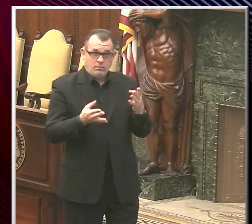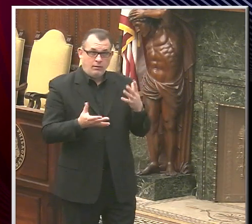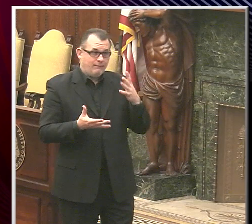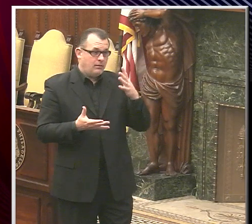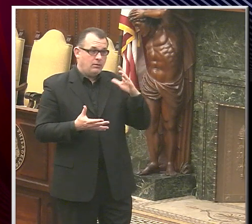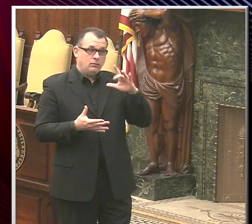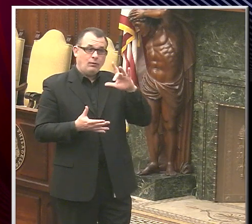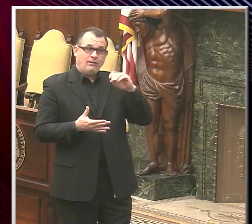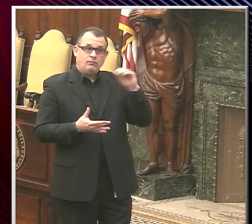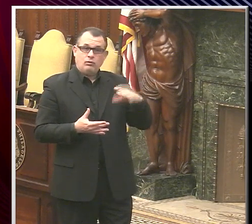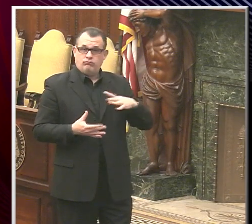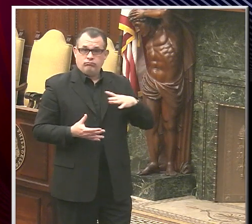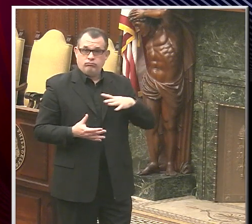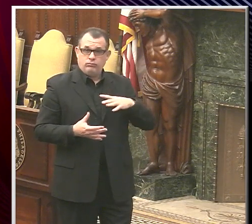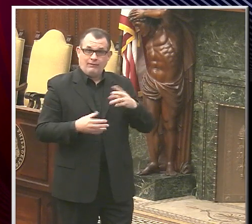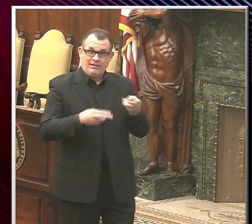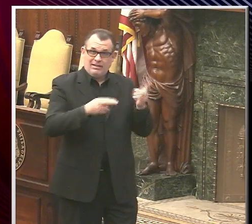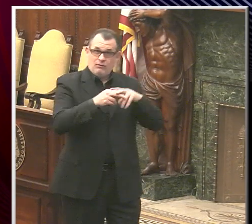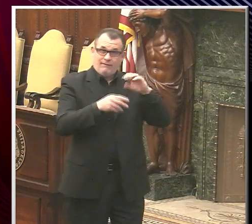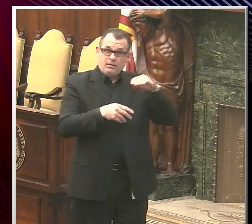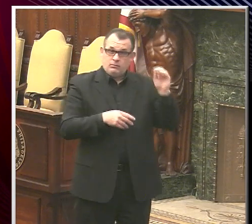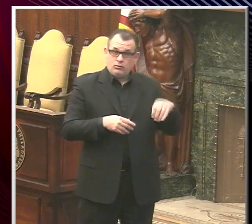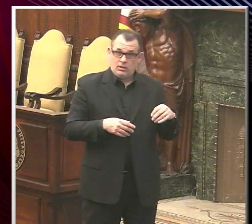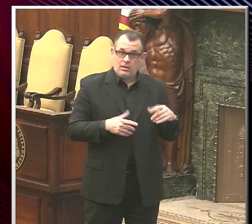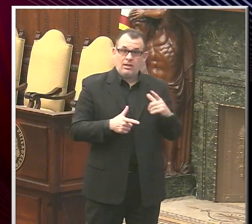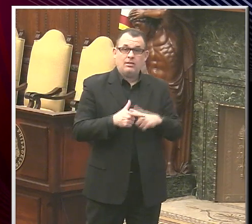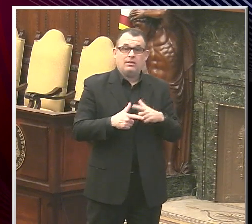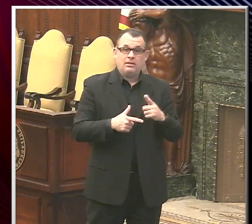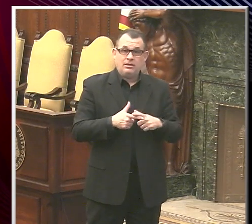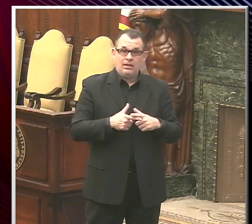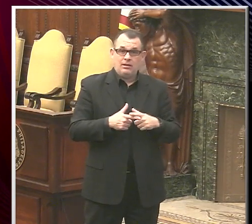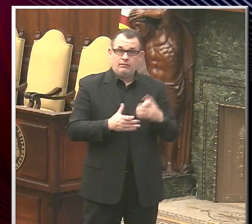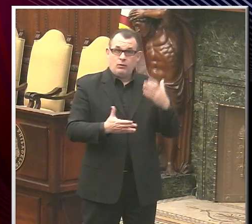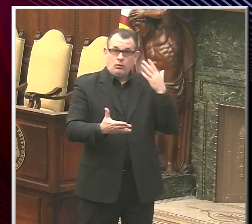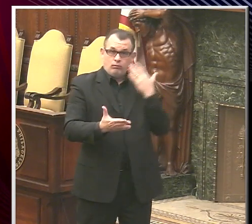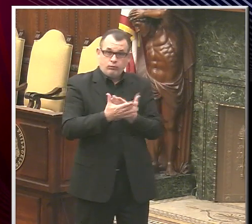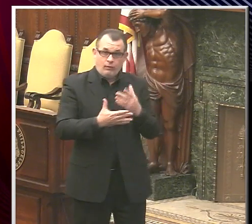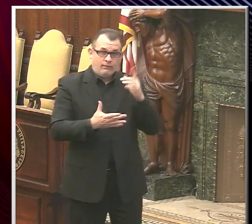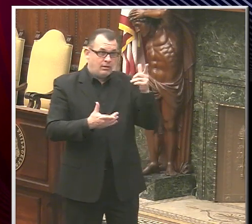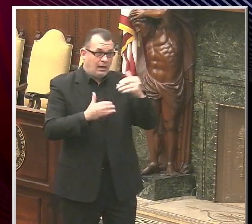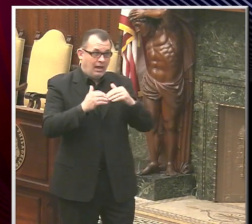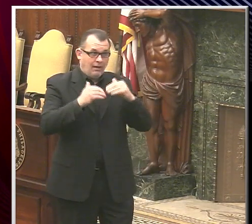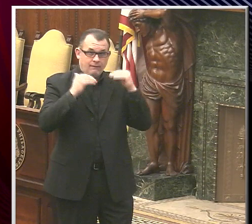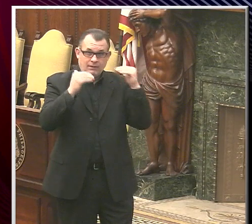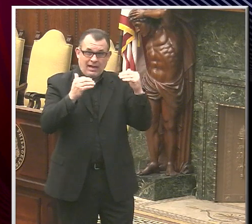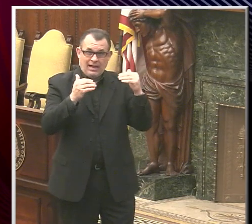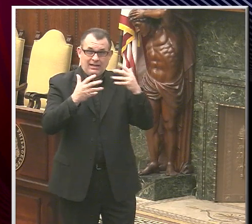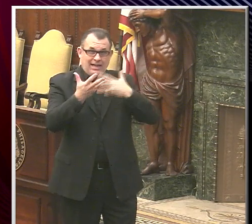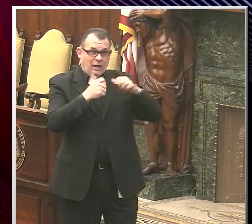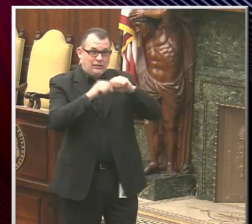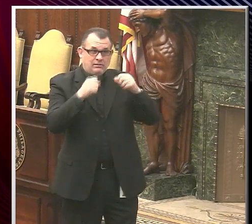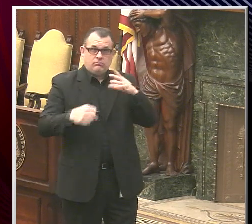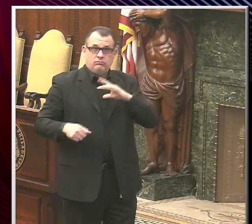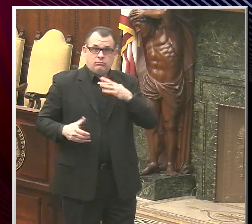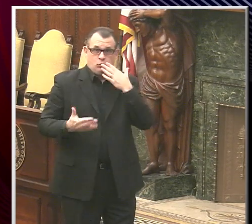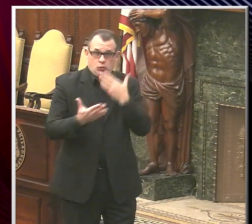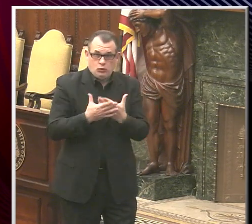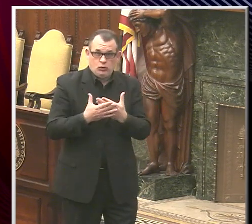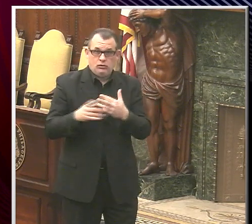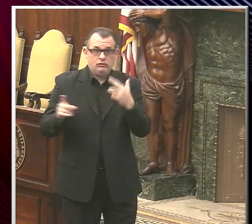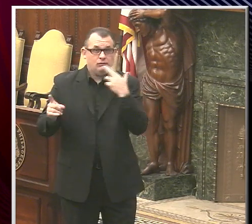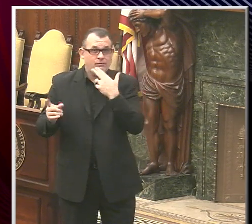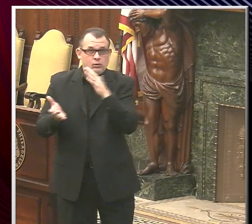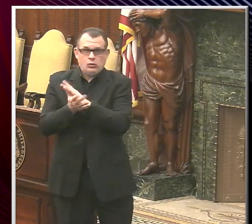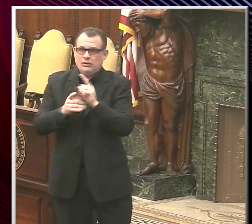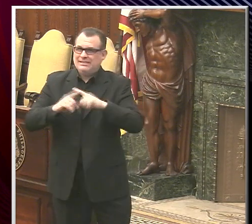But if they want to go to 50% capacity, then they have to meet these extents and has ventilation standards. A restaurant is different from a school.